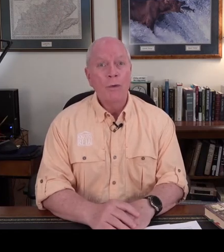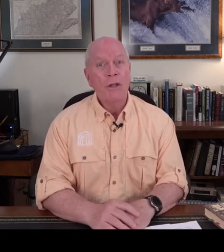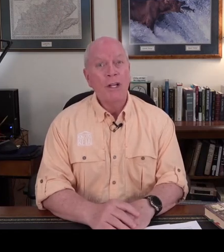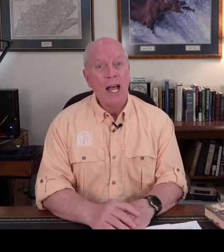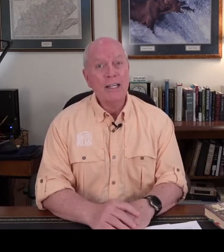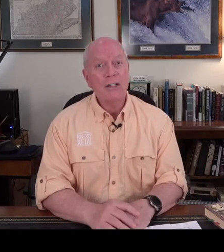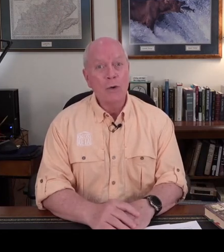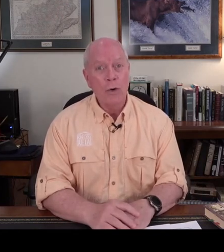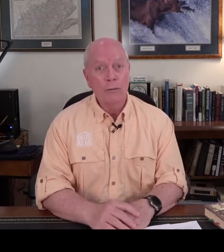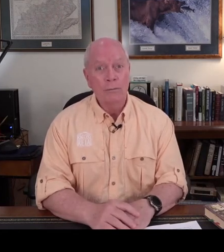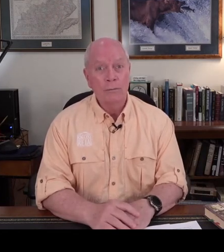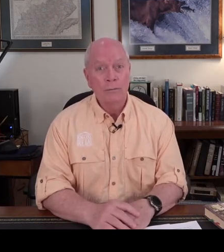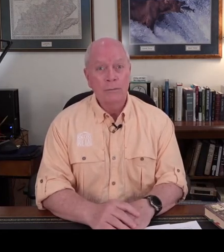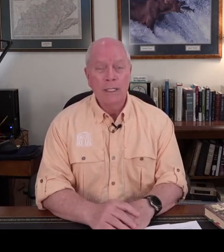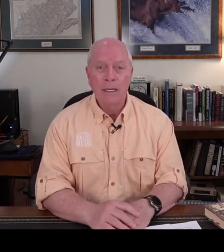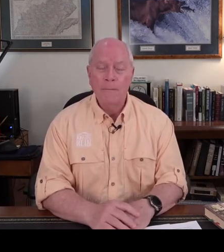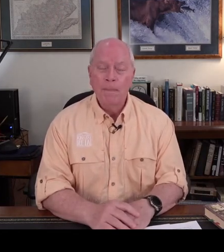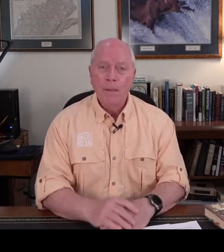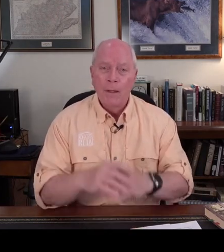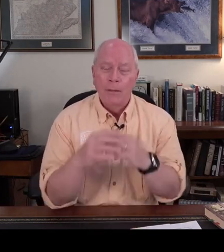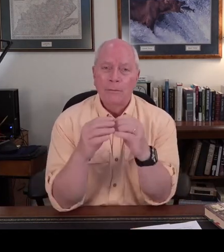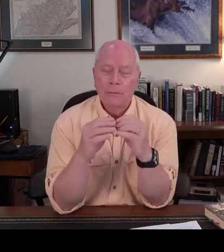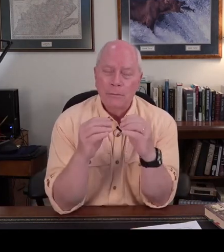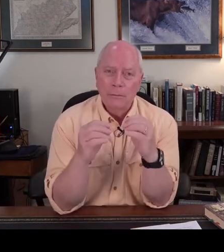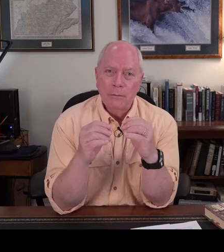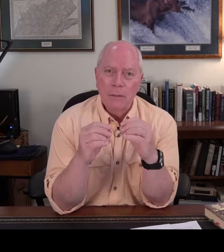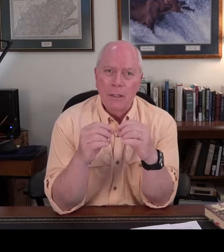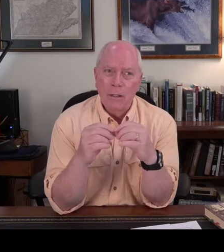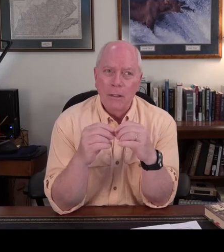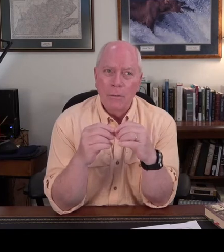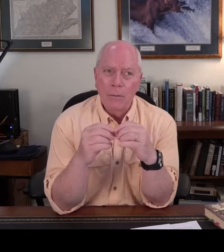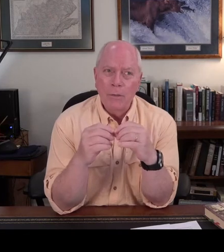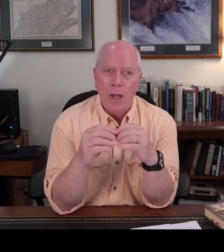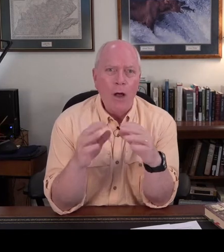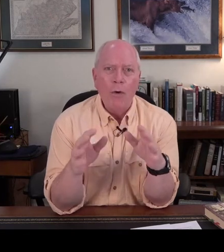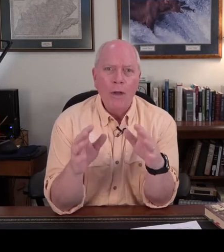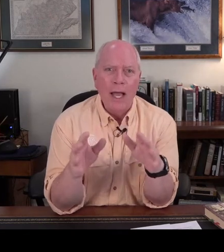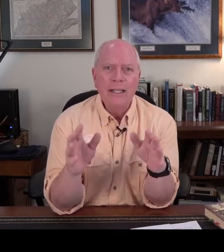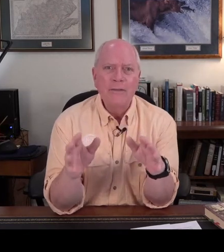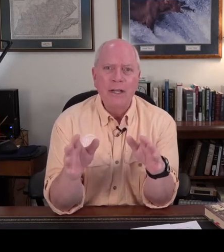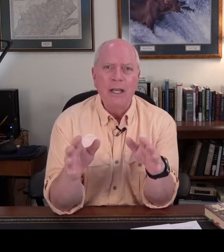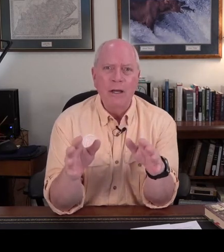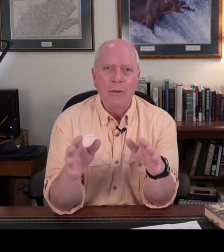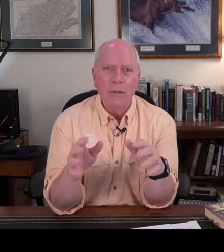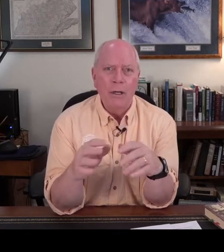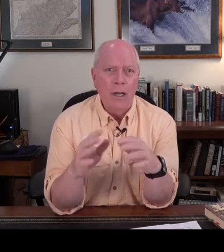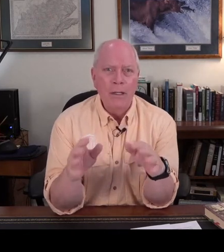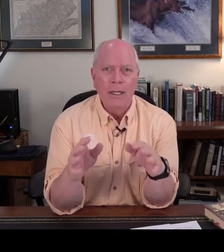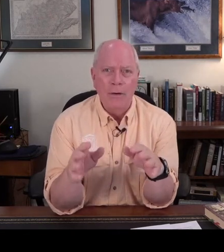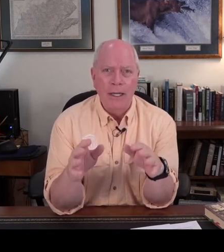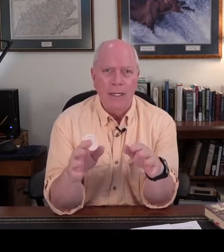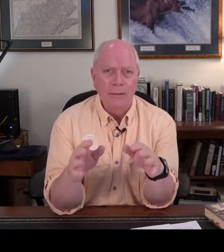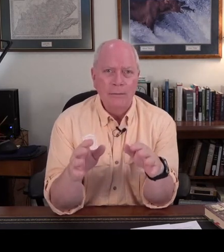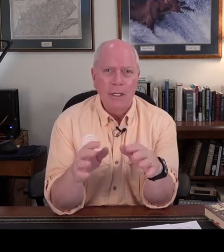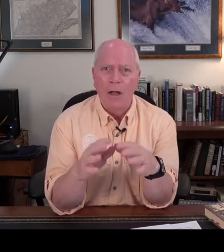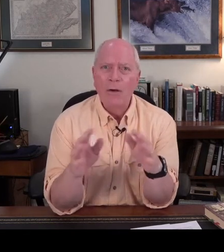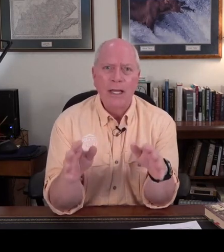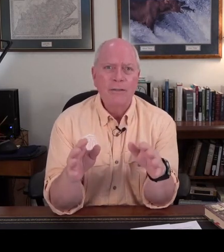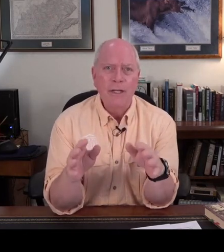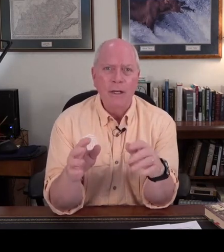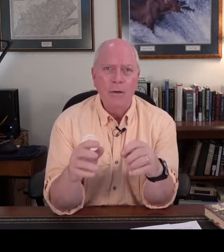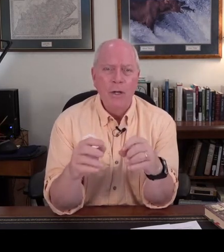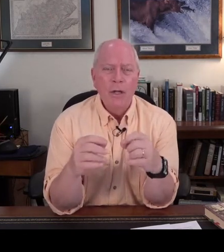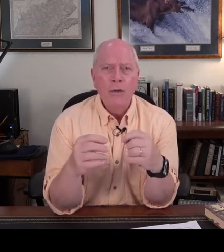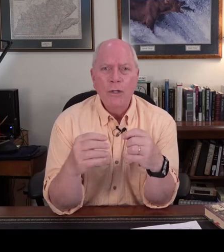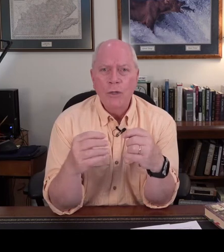with a locked door now there's all kinds of video on the internet all